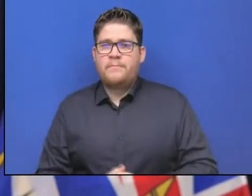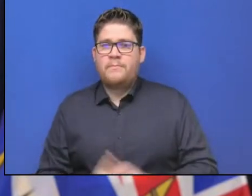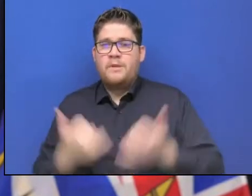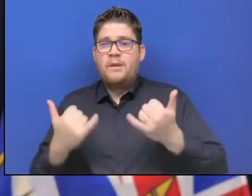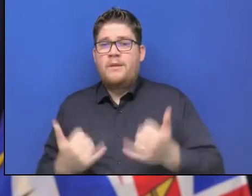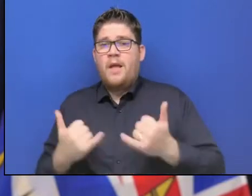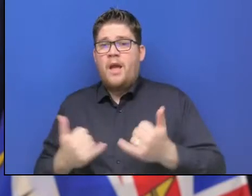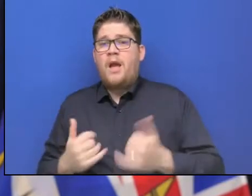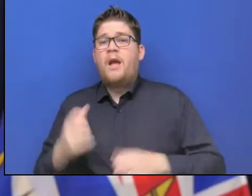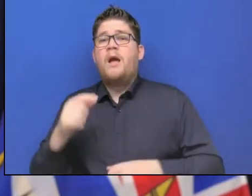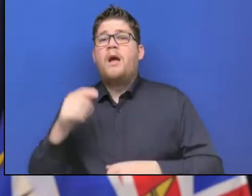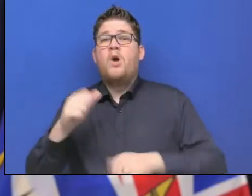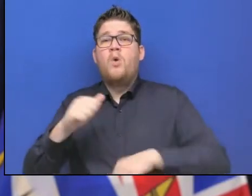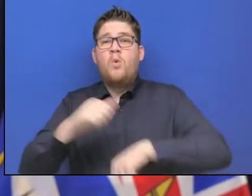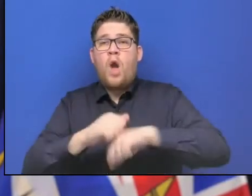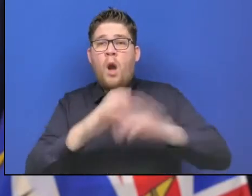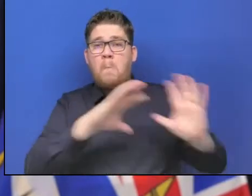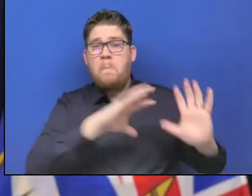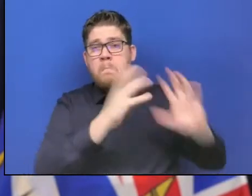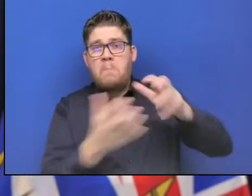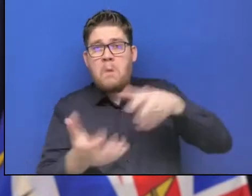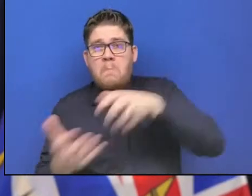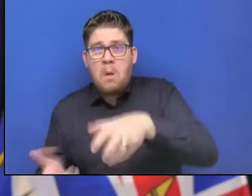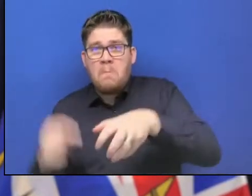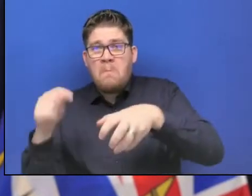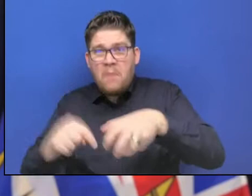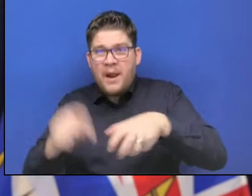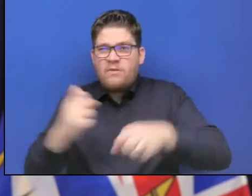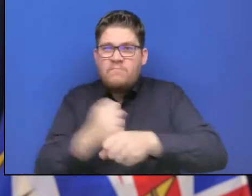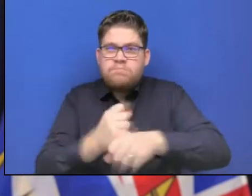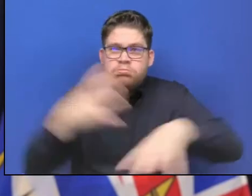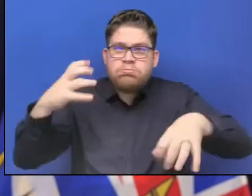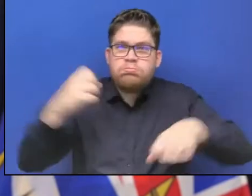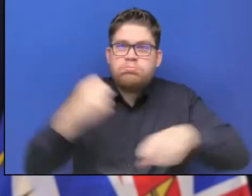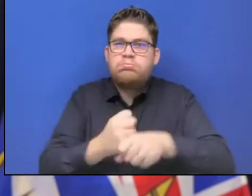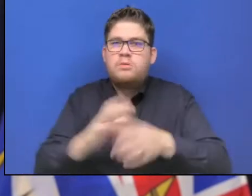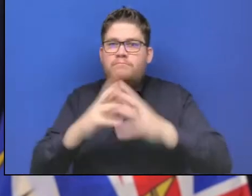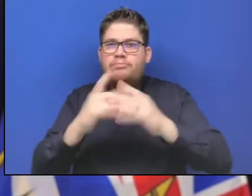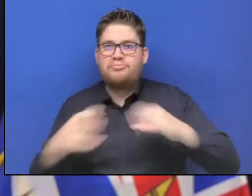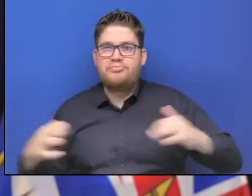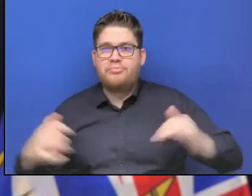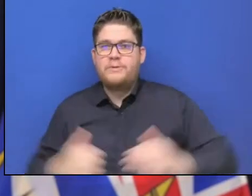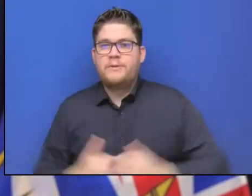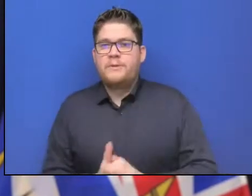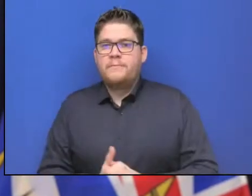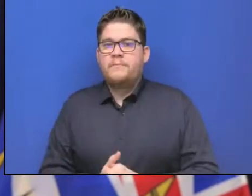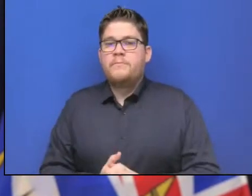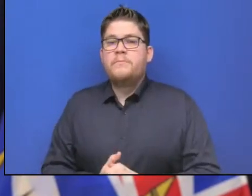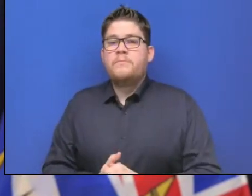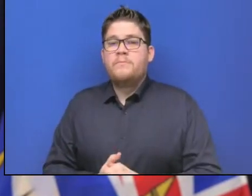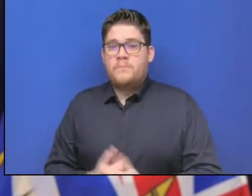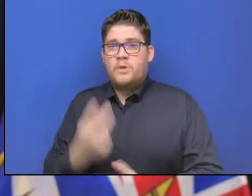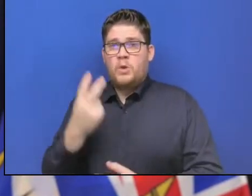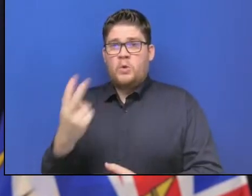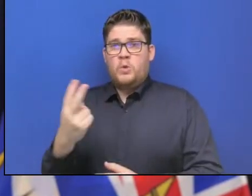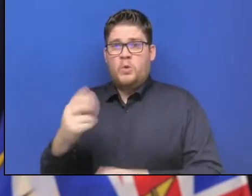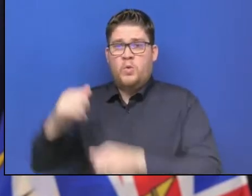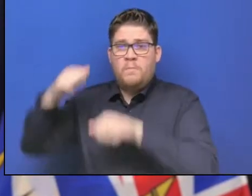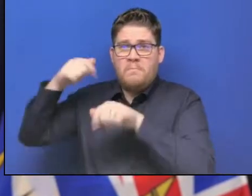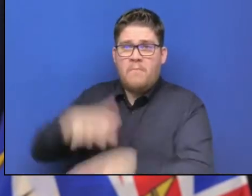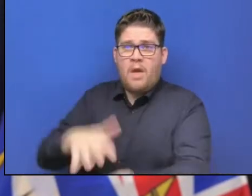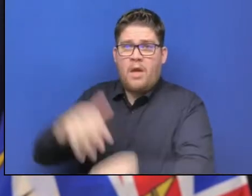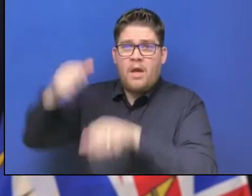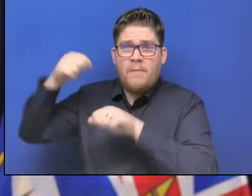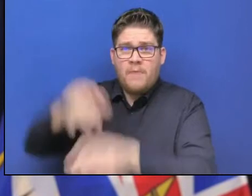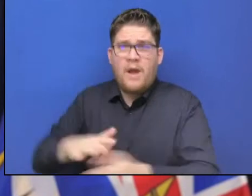equipment to another two sites. We have completed the clean up at two large debris flow sites on the Coquihalla as